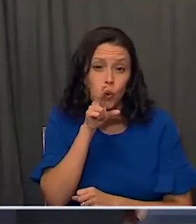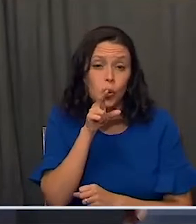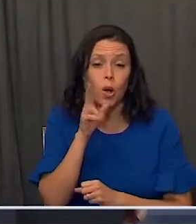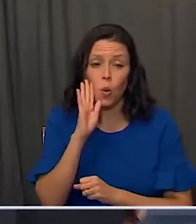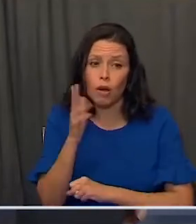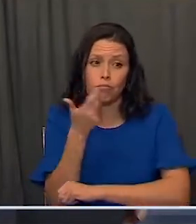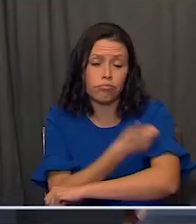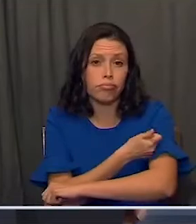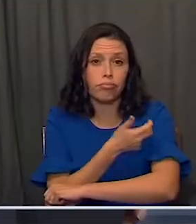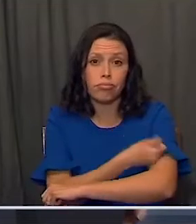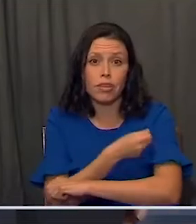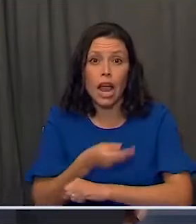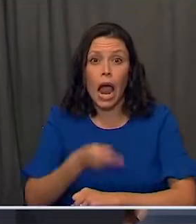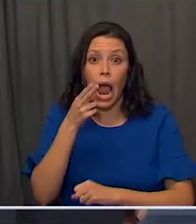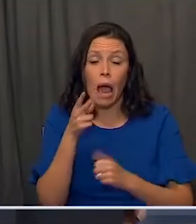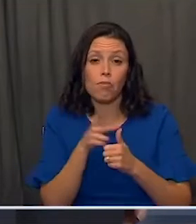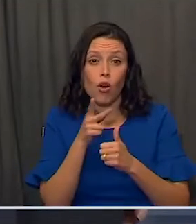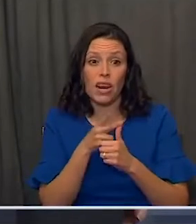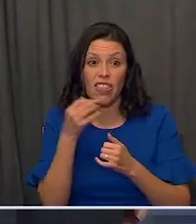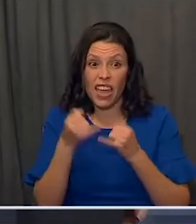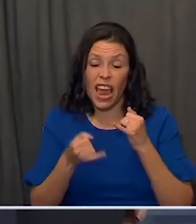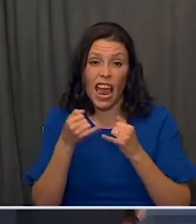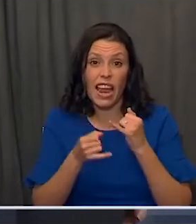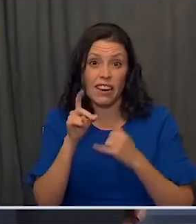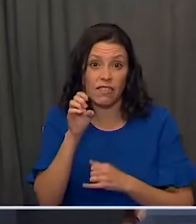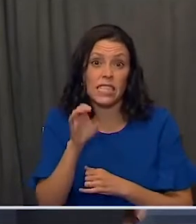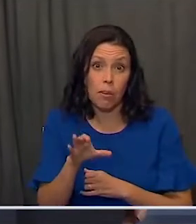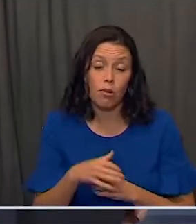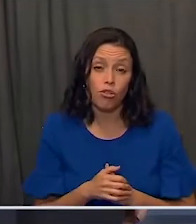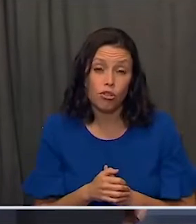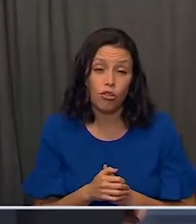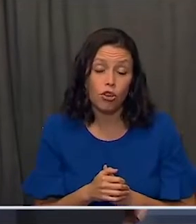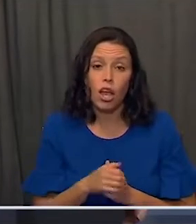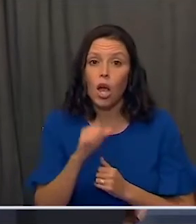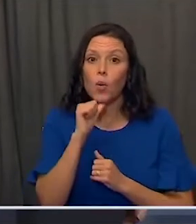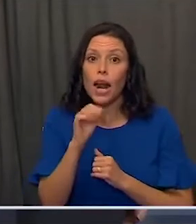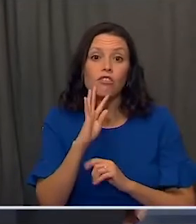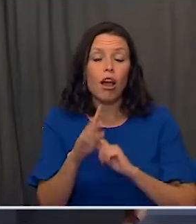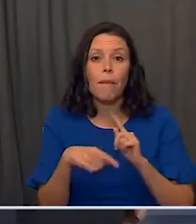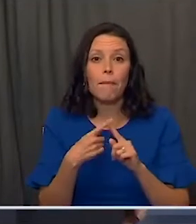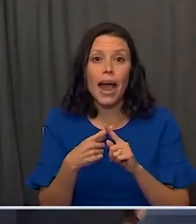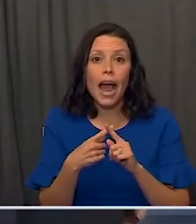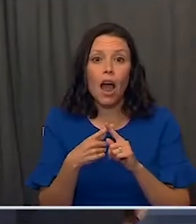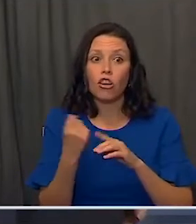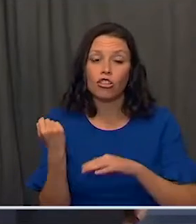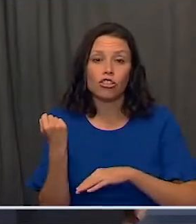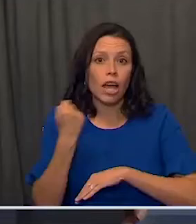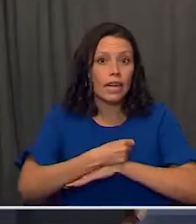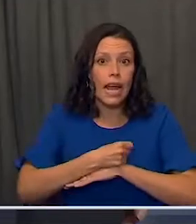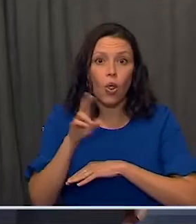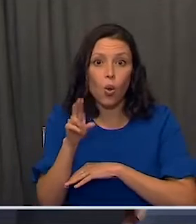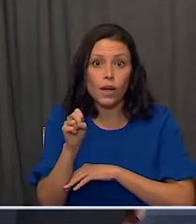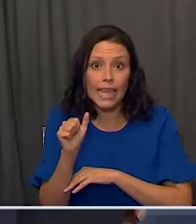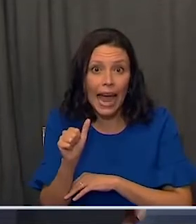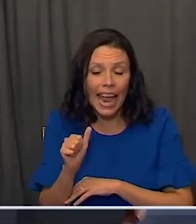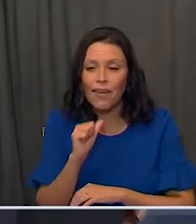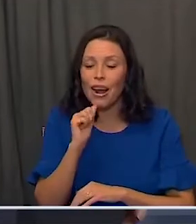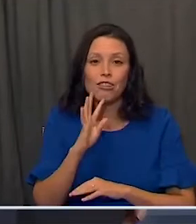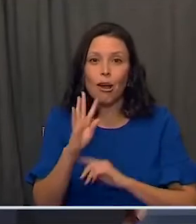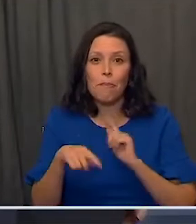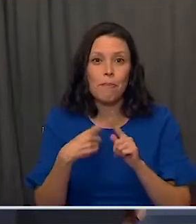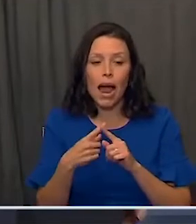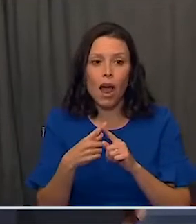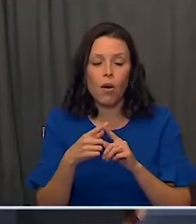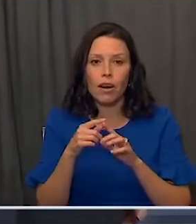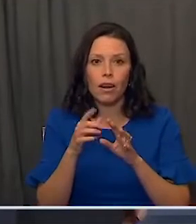into people at high priority at the end of December. We're not talking about shutting down the country. We're not talking